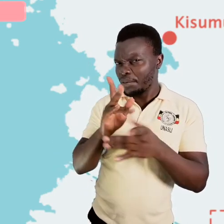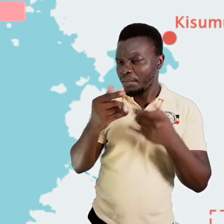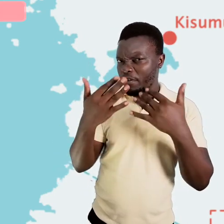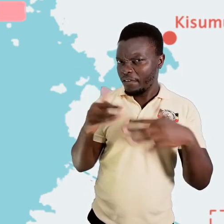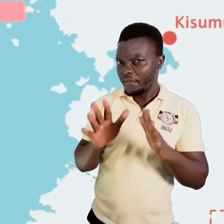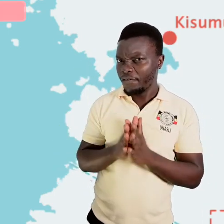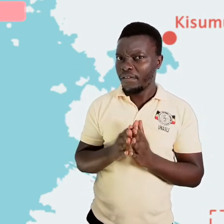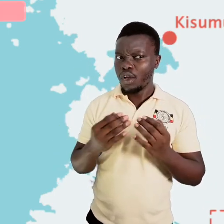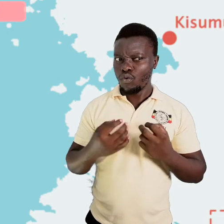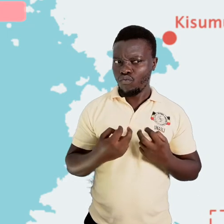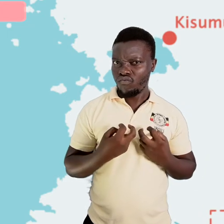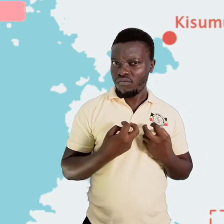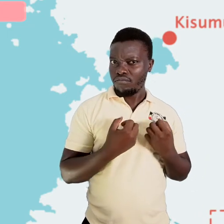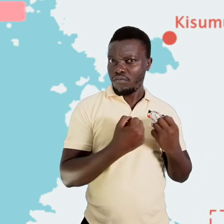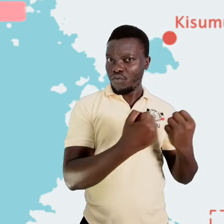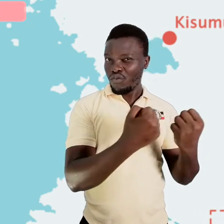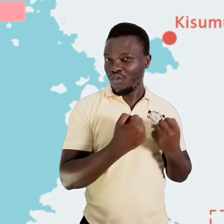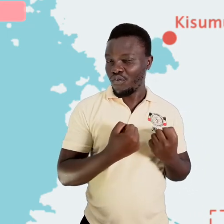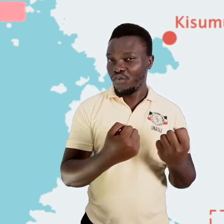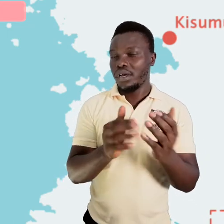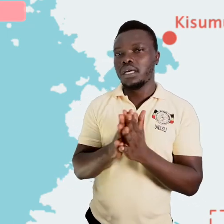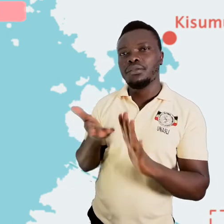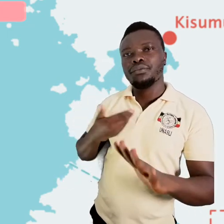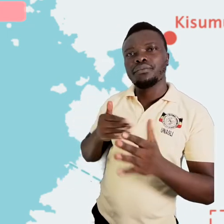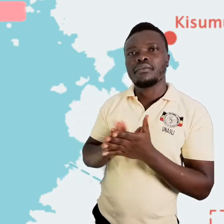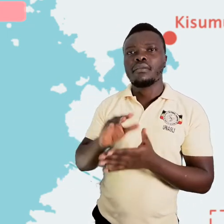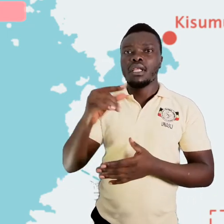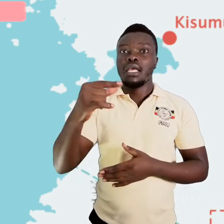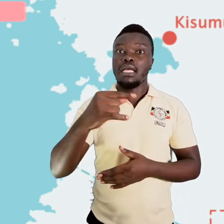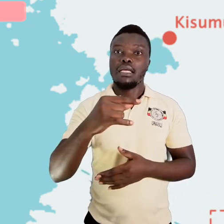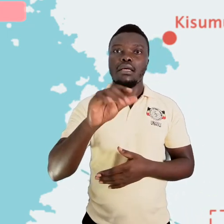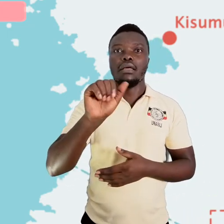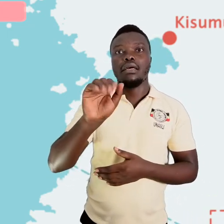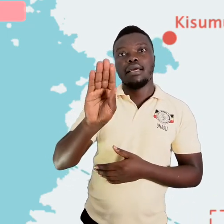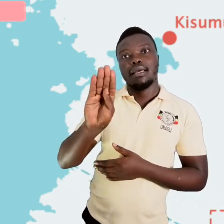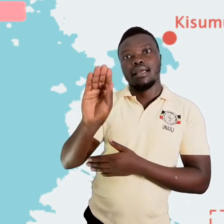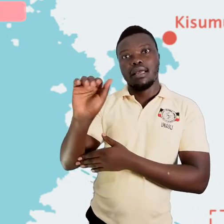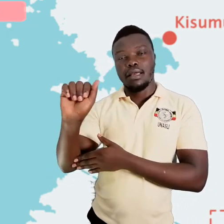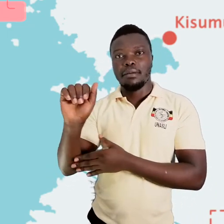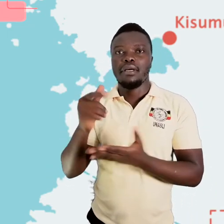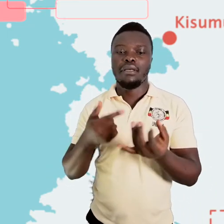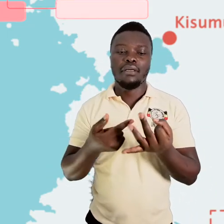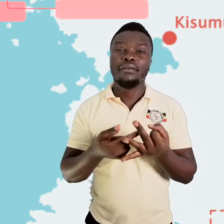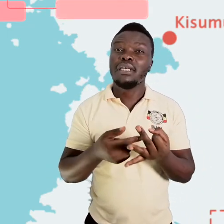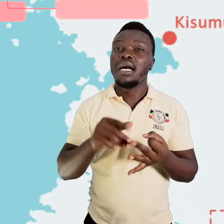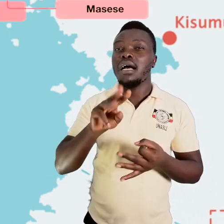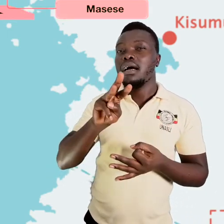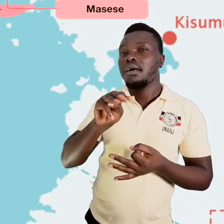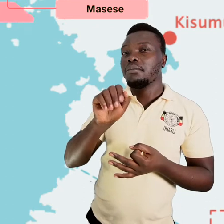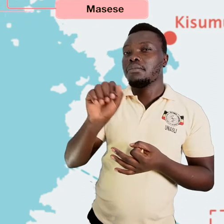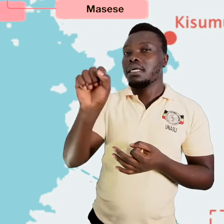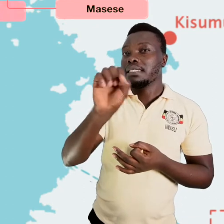been to Kaseni during your field trip. We have Gaba fish landing site, Masese,